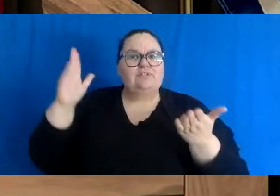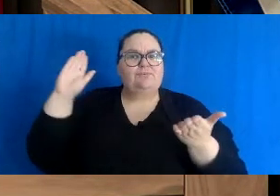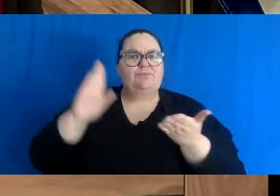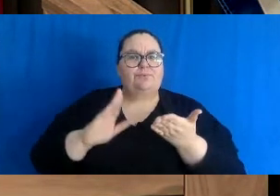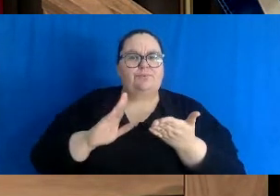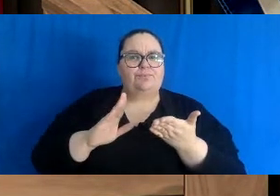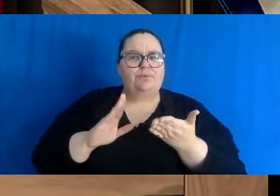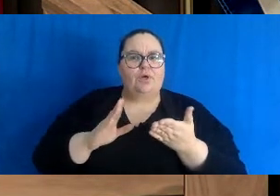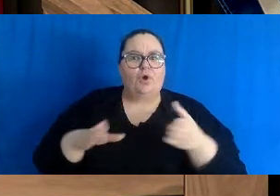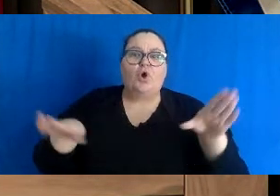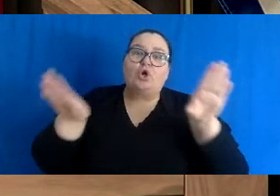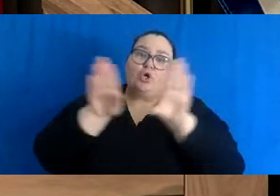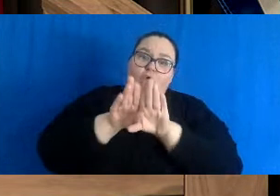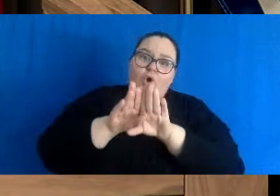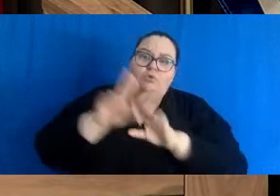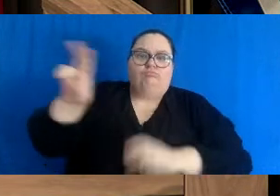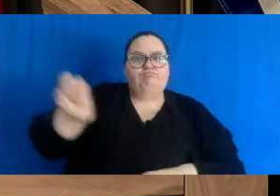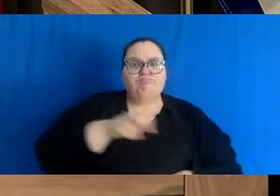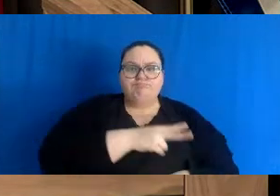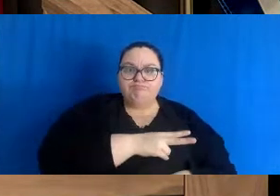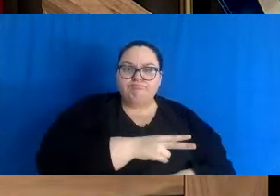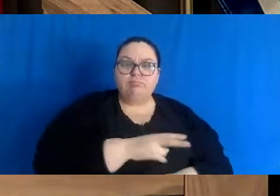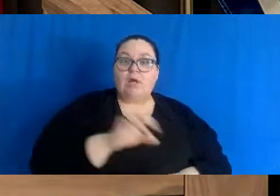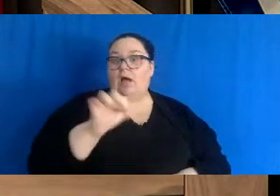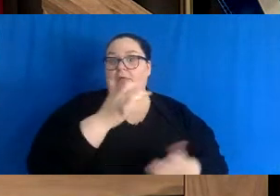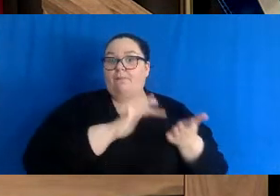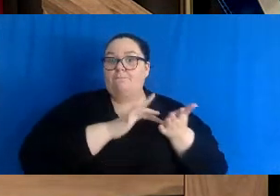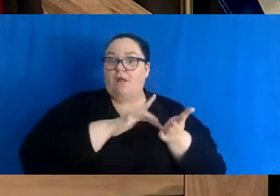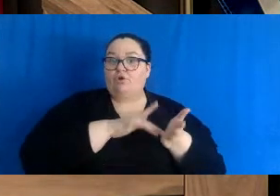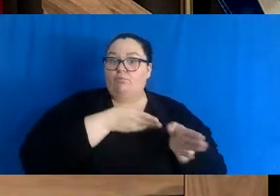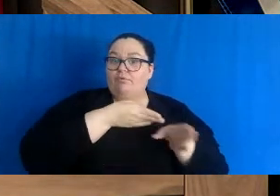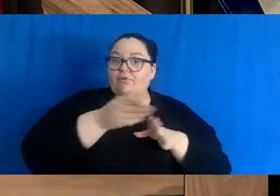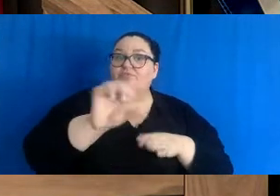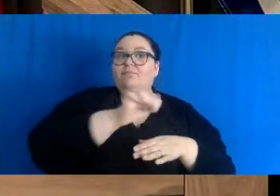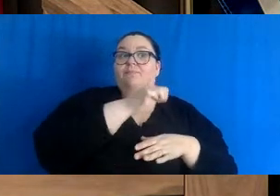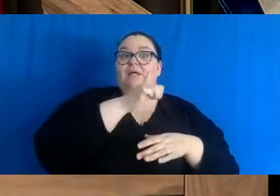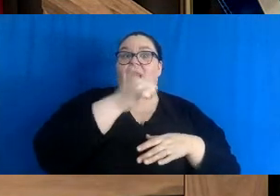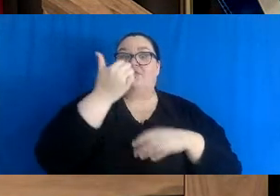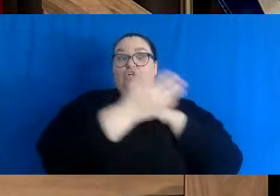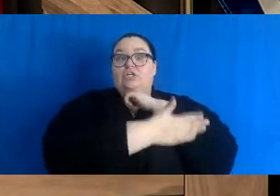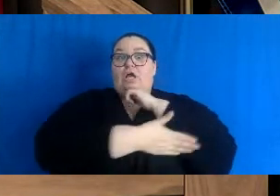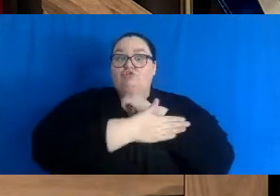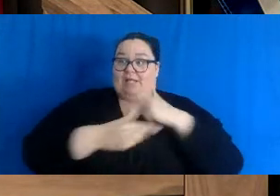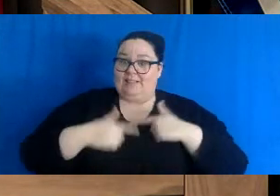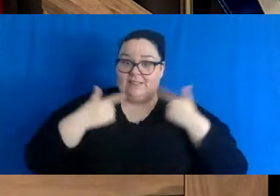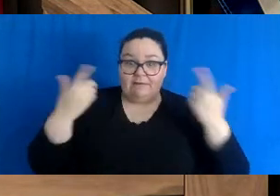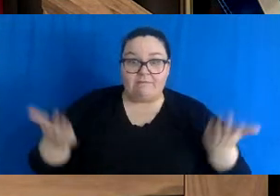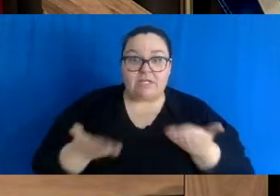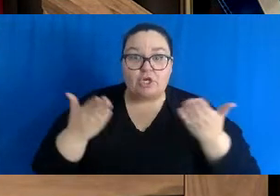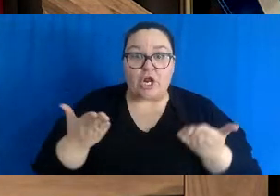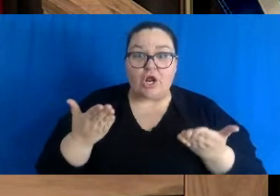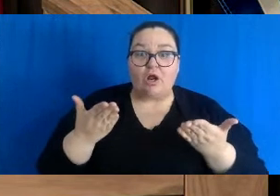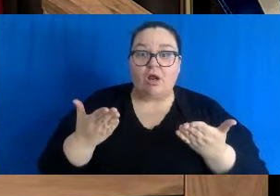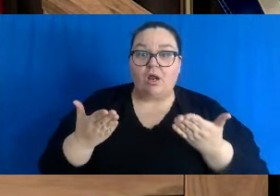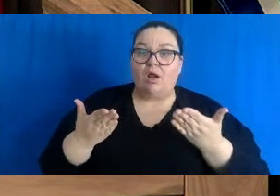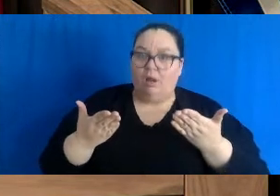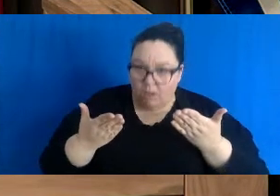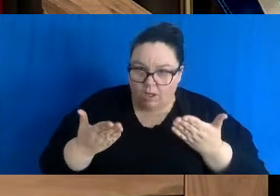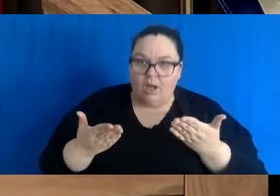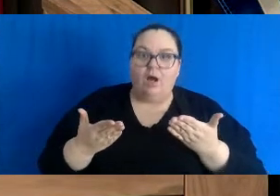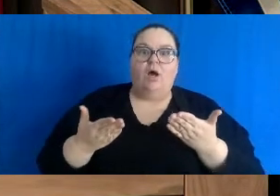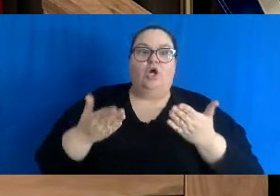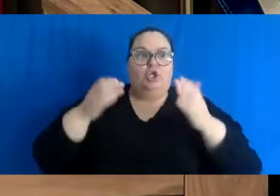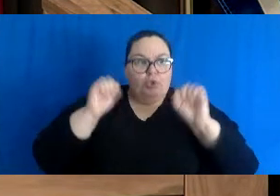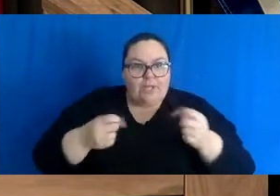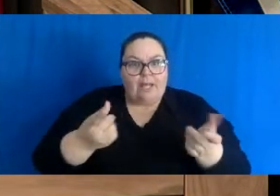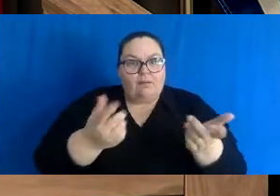a medical professional from other countries living in New Brunswick or Canada that could qualify to assist at this time. I've been